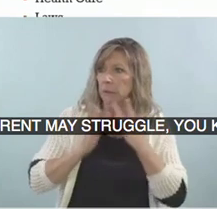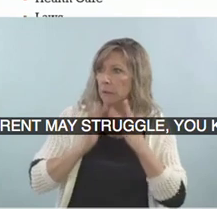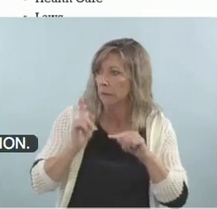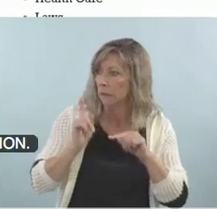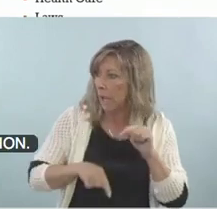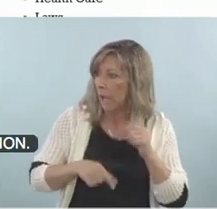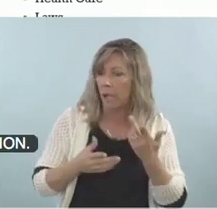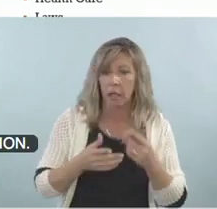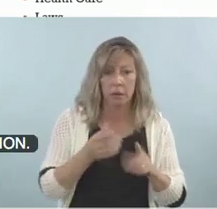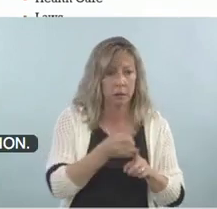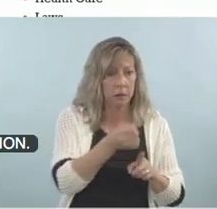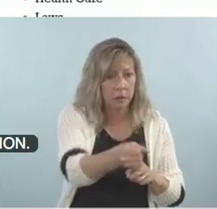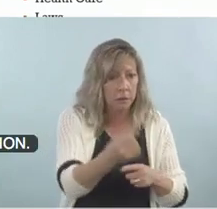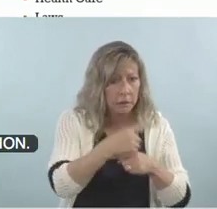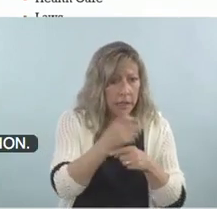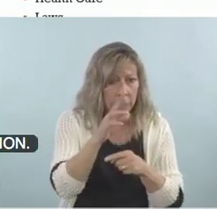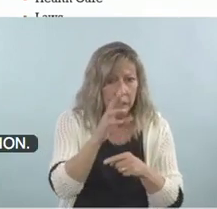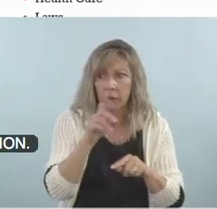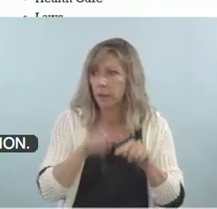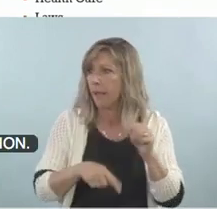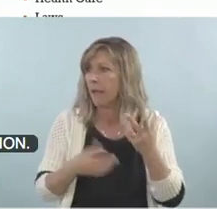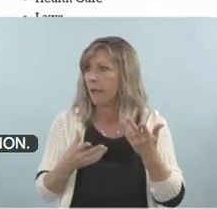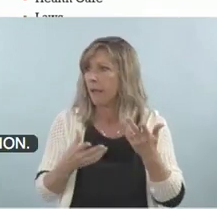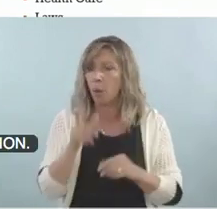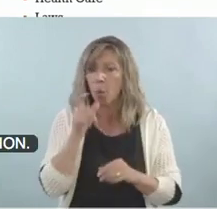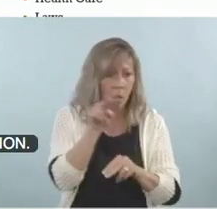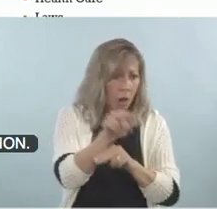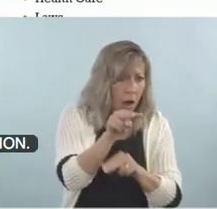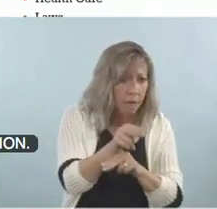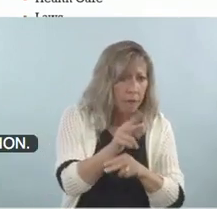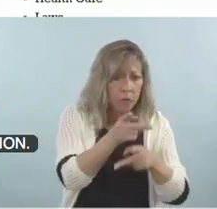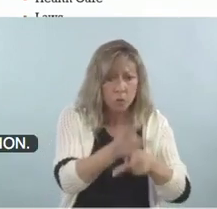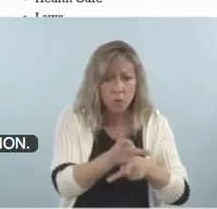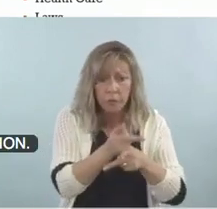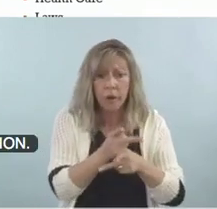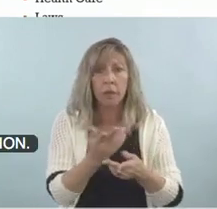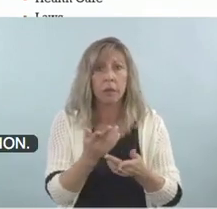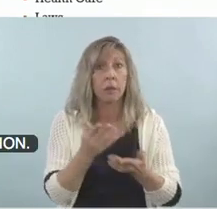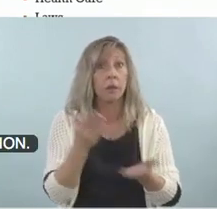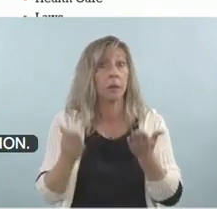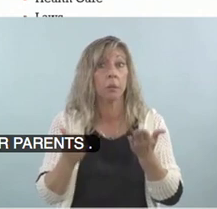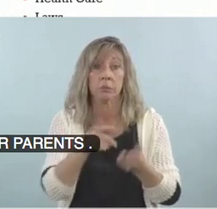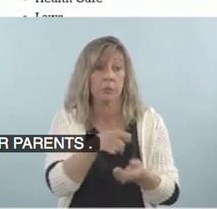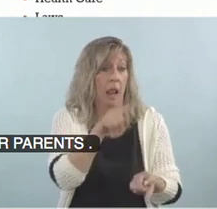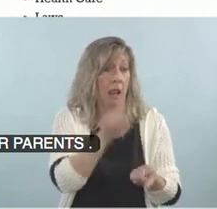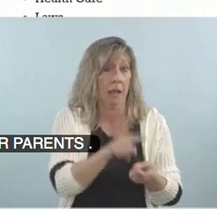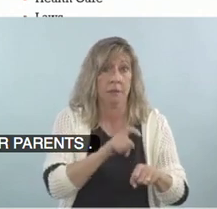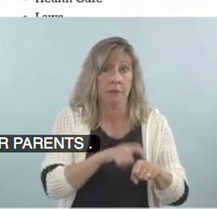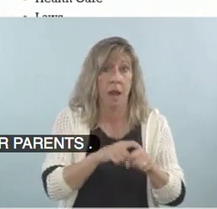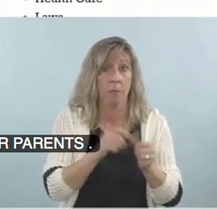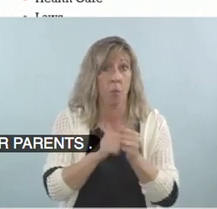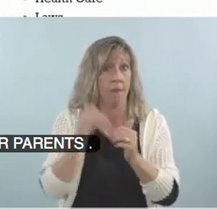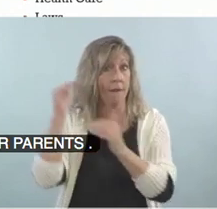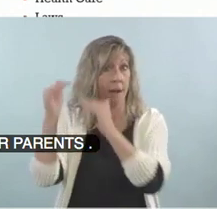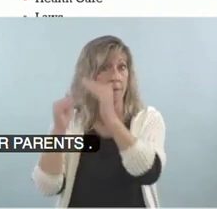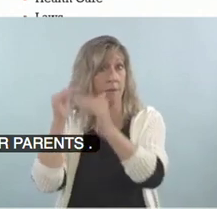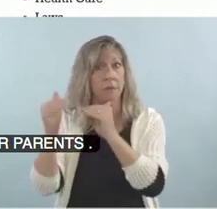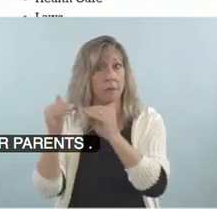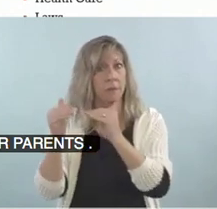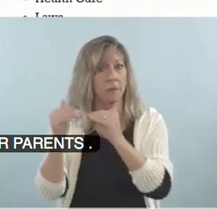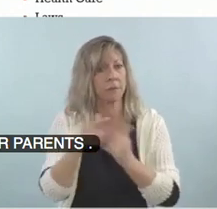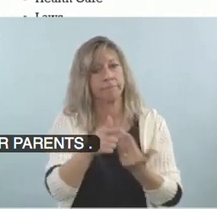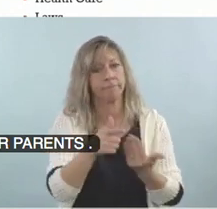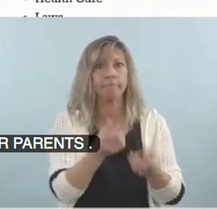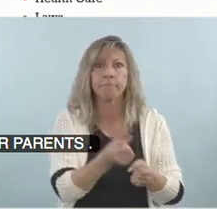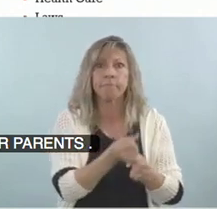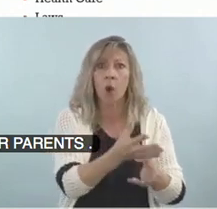They may have less parental time with their parents. So all of these systems do interact and